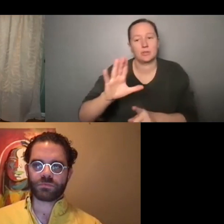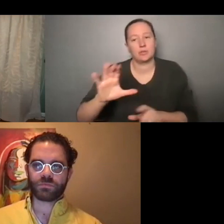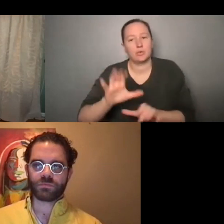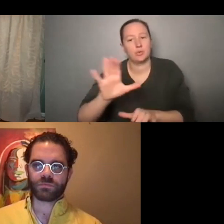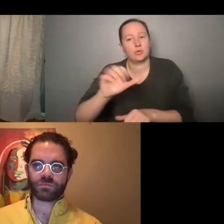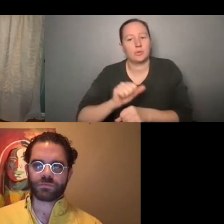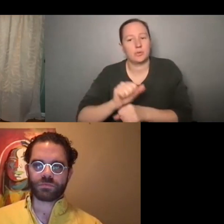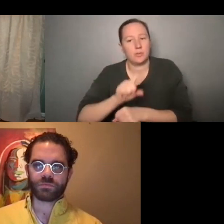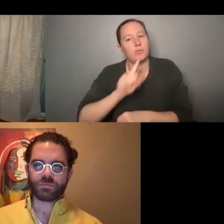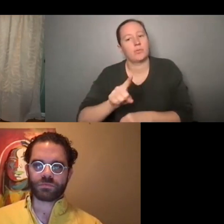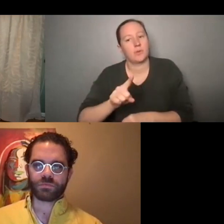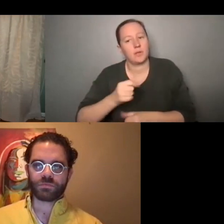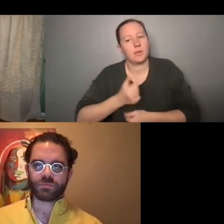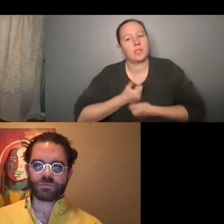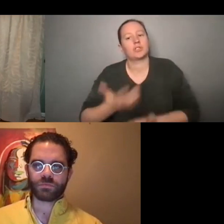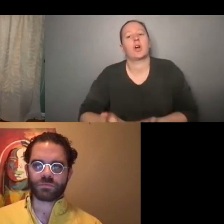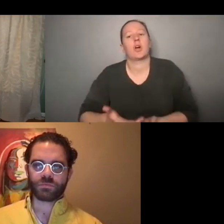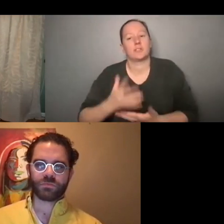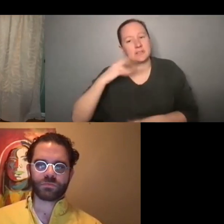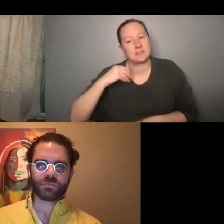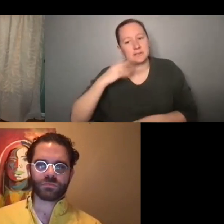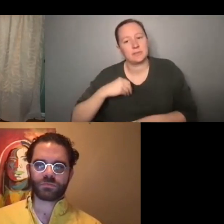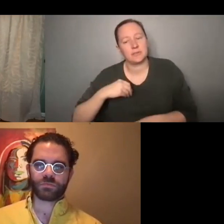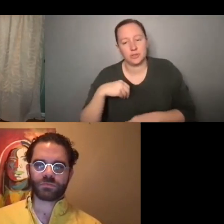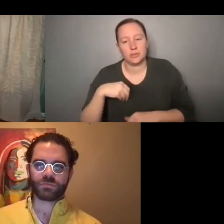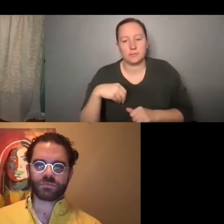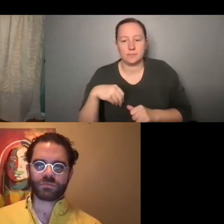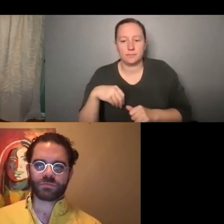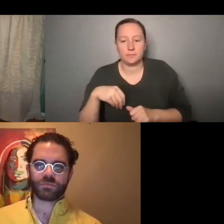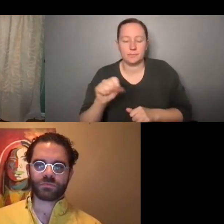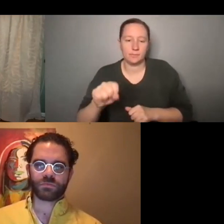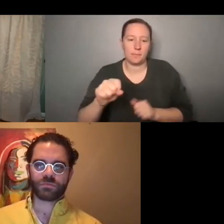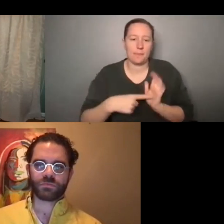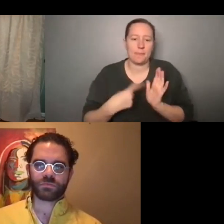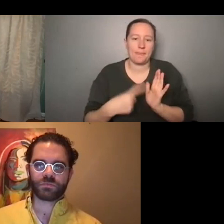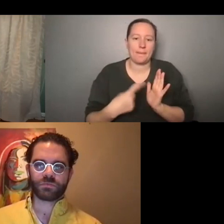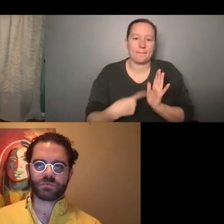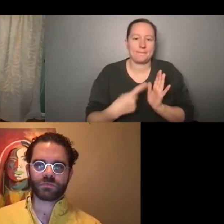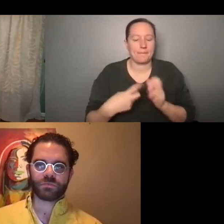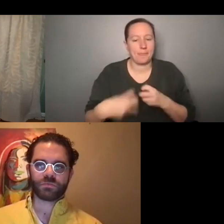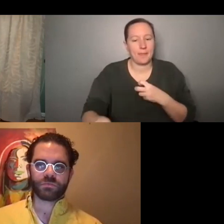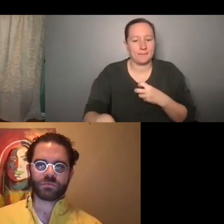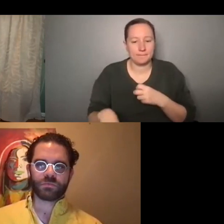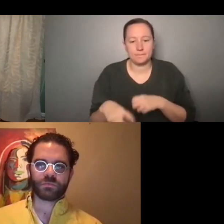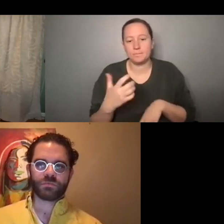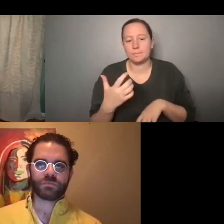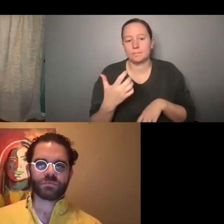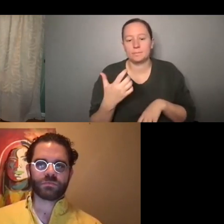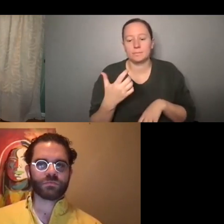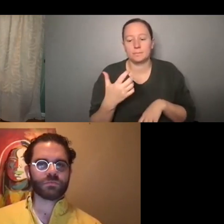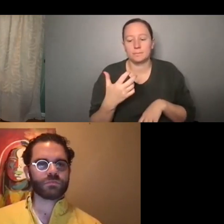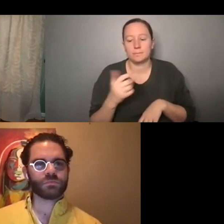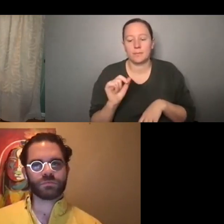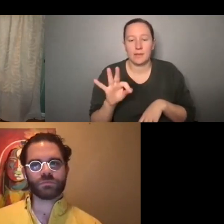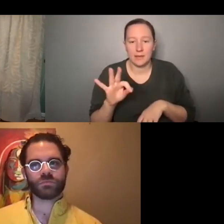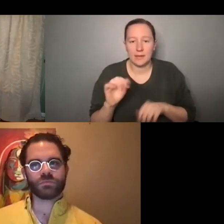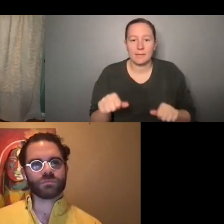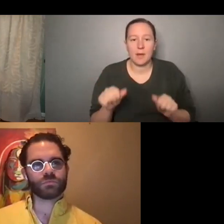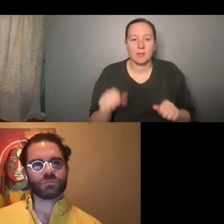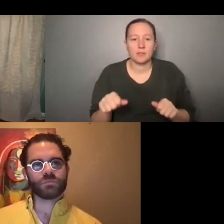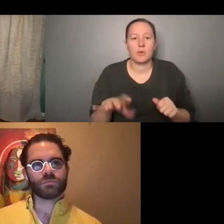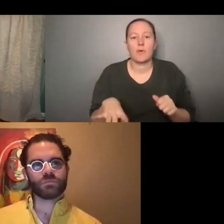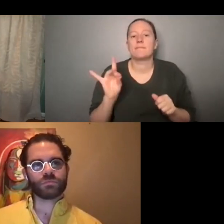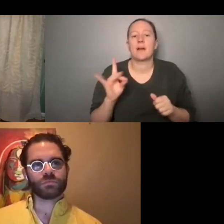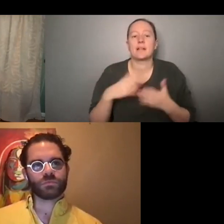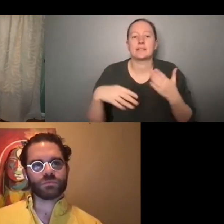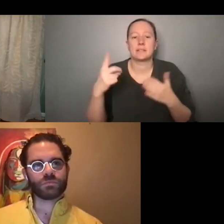um, a very exhausting experience. Um, but yeah, sometimes it's tough and, you know, just, uh, if possible, just finding